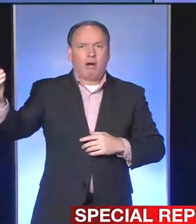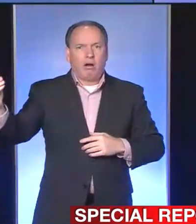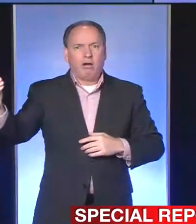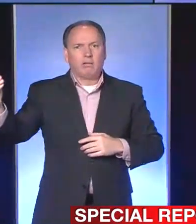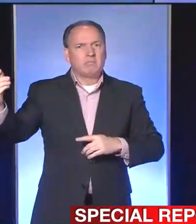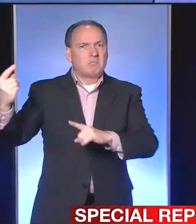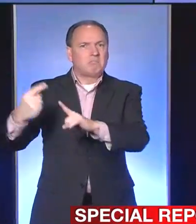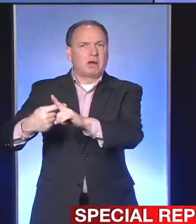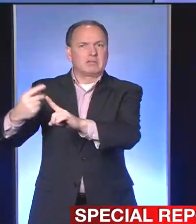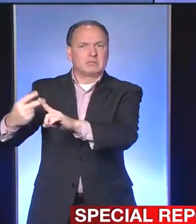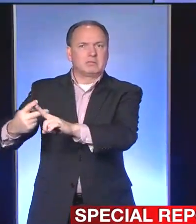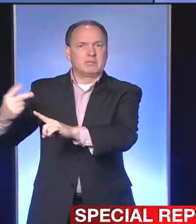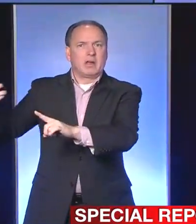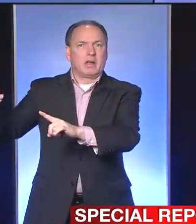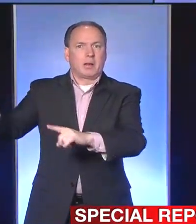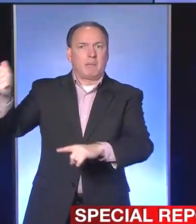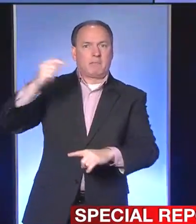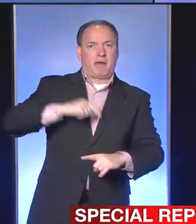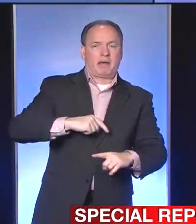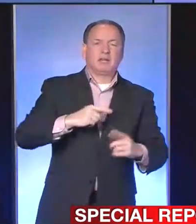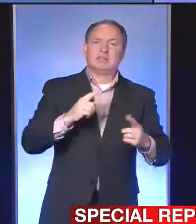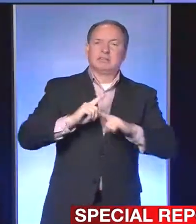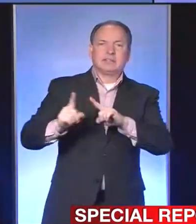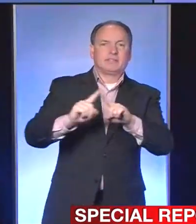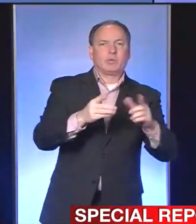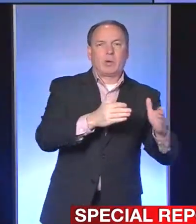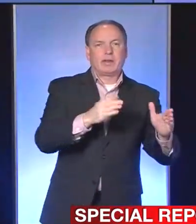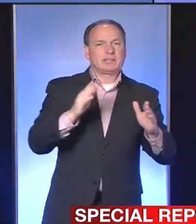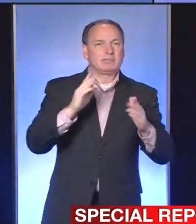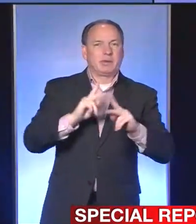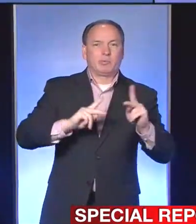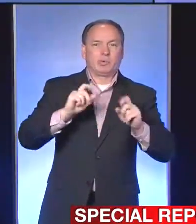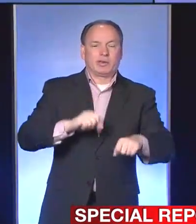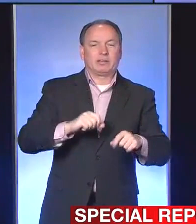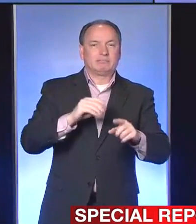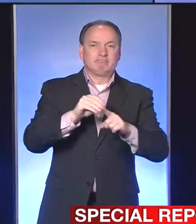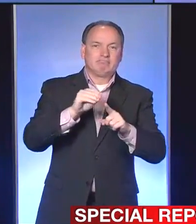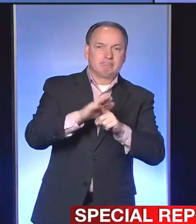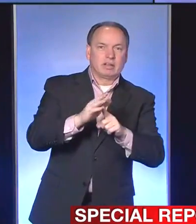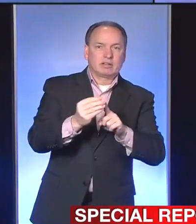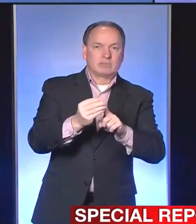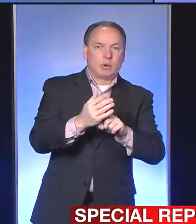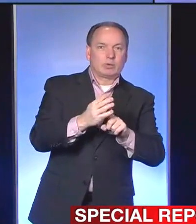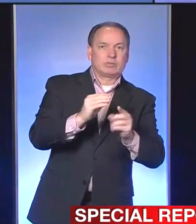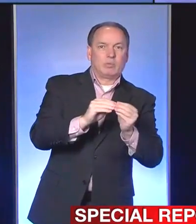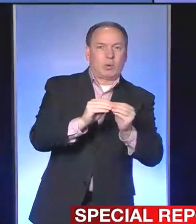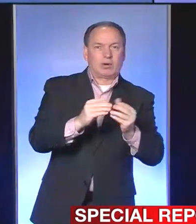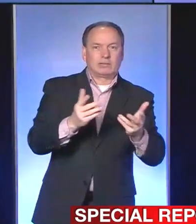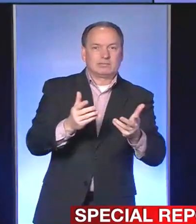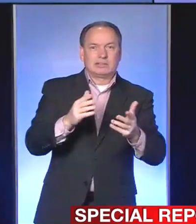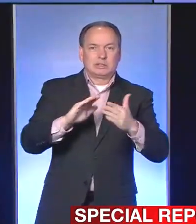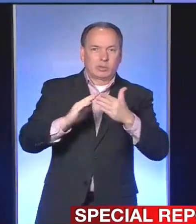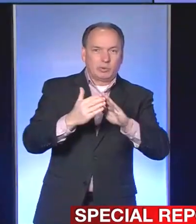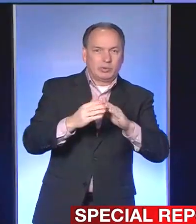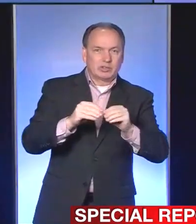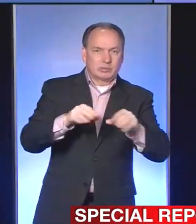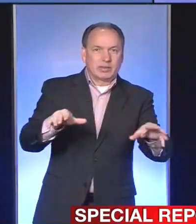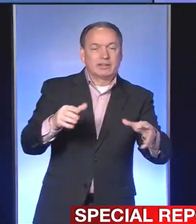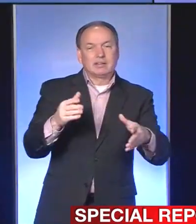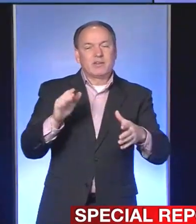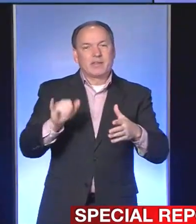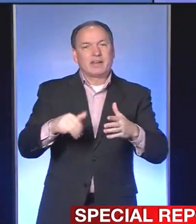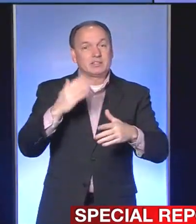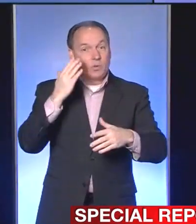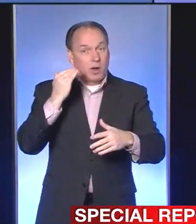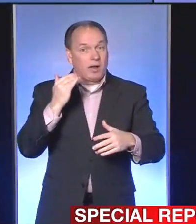ways that people could have been in an area where COVID-19 is much more widespread and much more community spread. And so that's